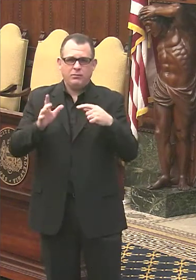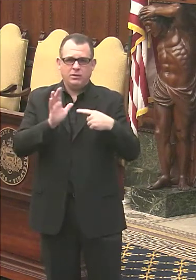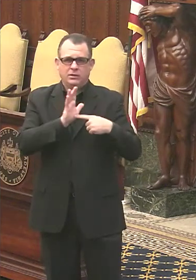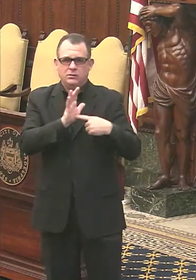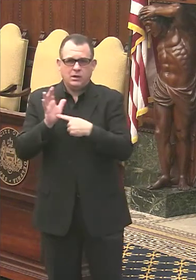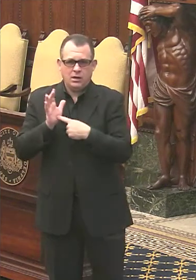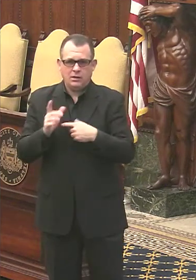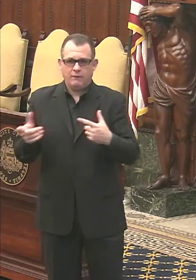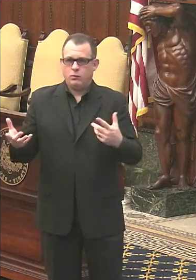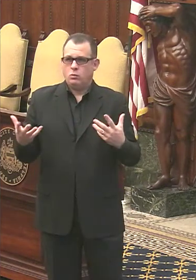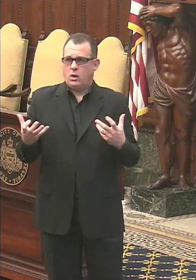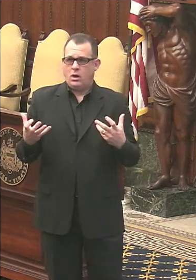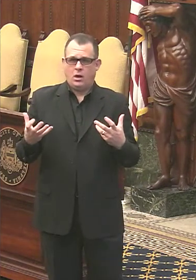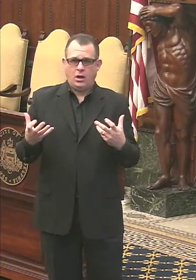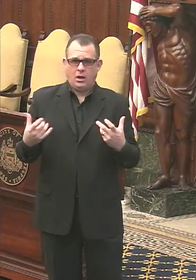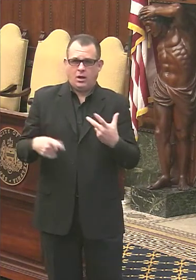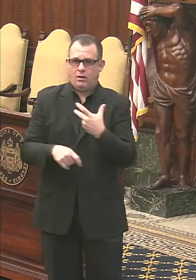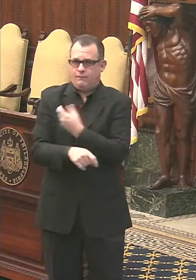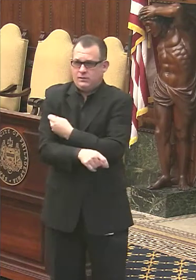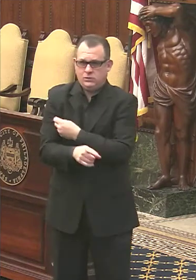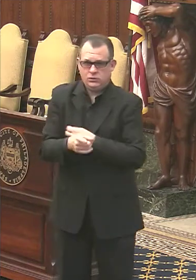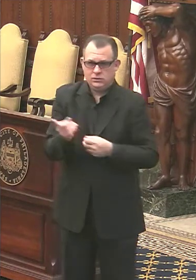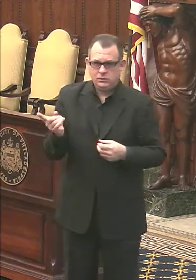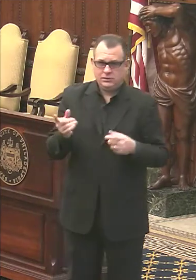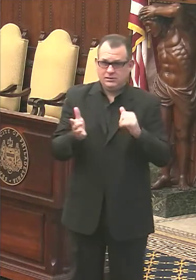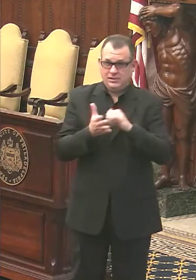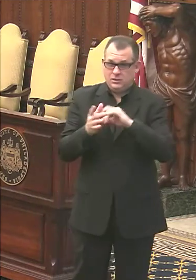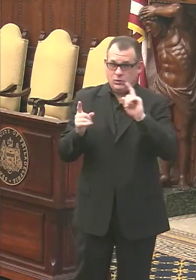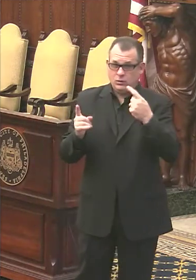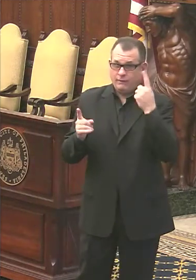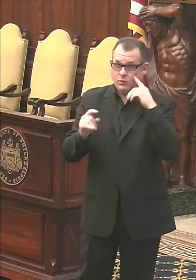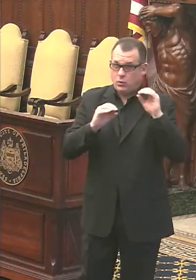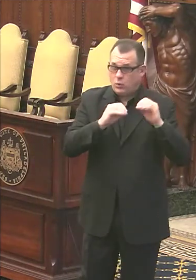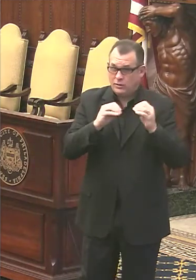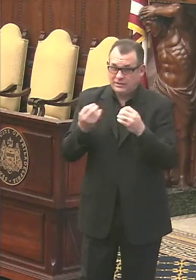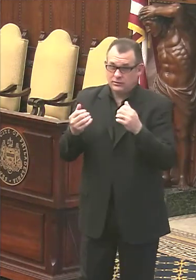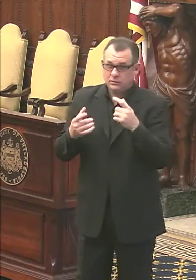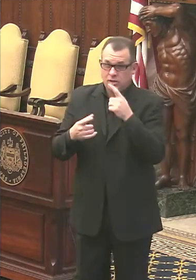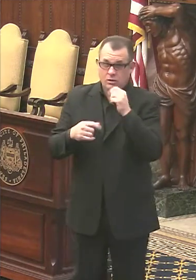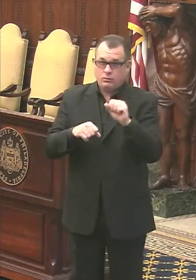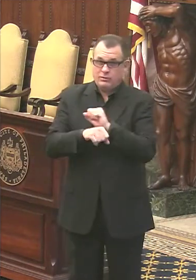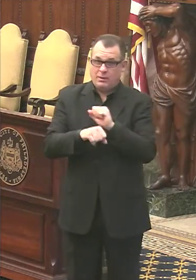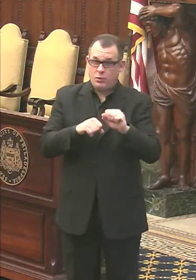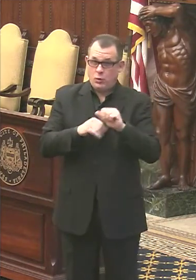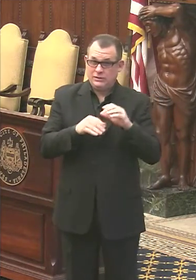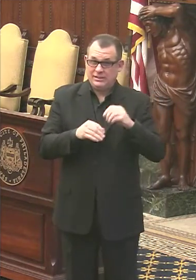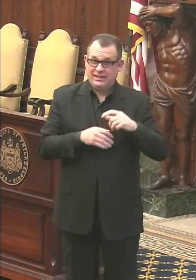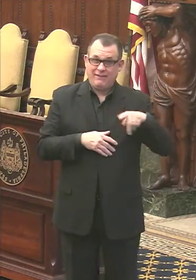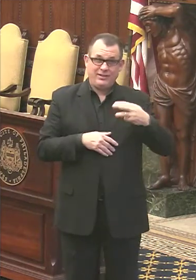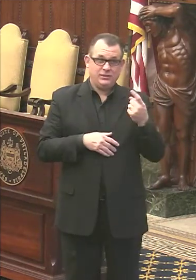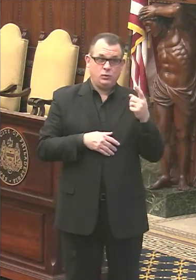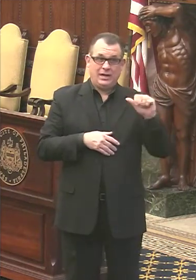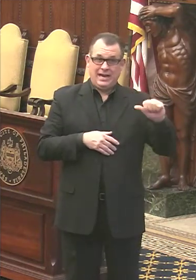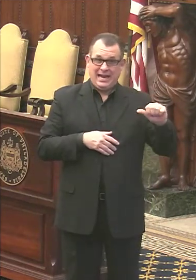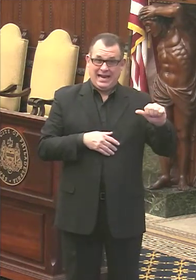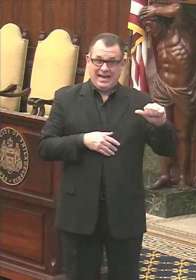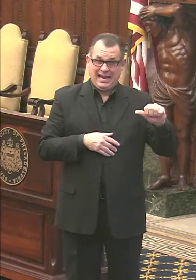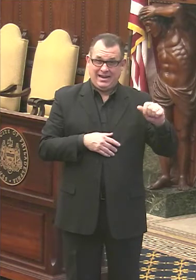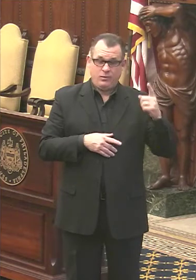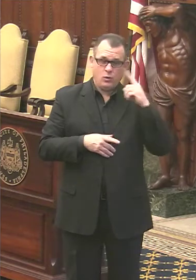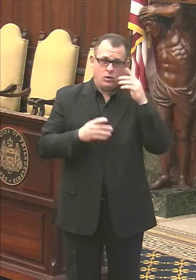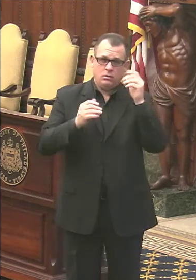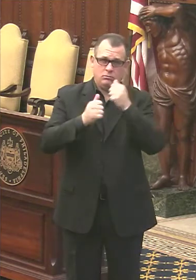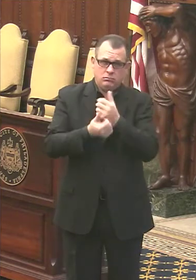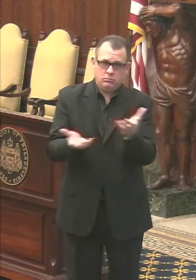vaccines when they're eligible. Uh, is this only for organizations with employees that are in, uh, phase 1A and 1B, or is this just for any